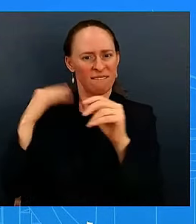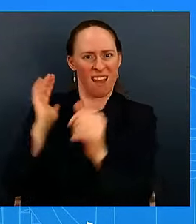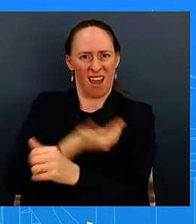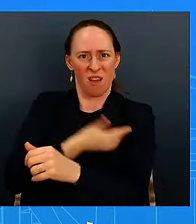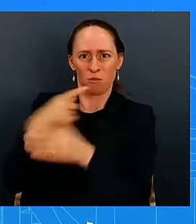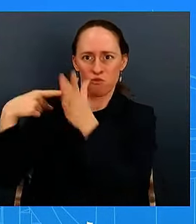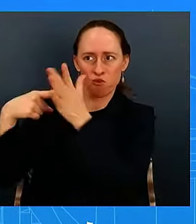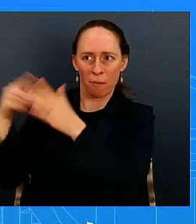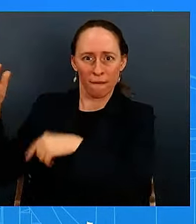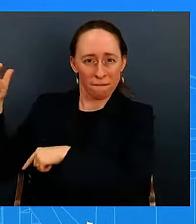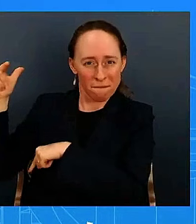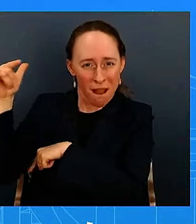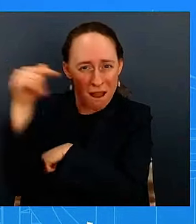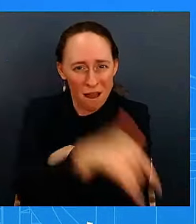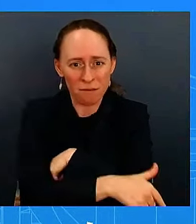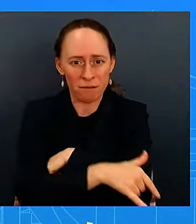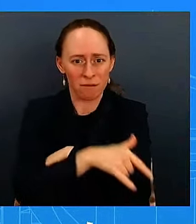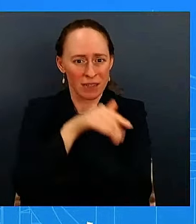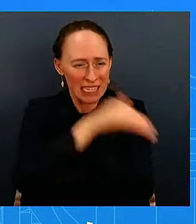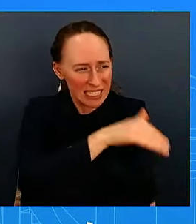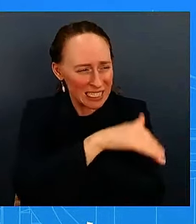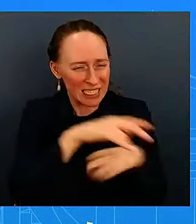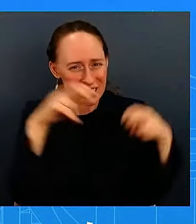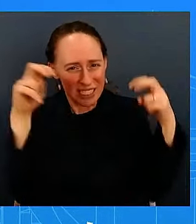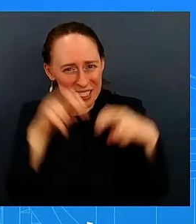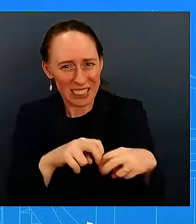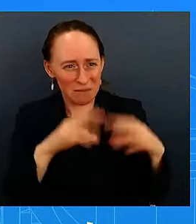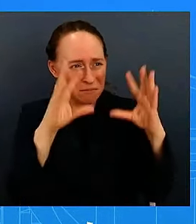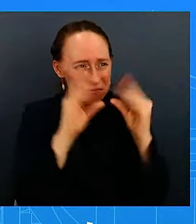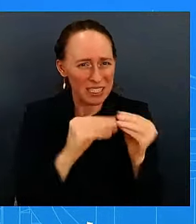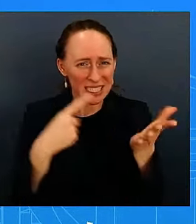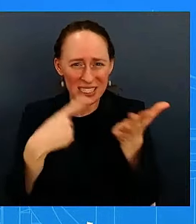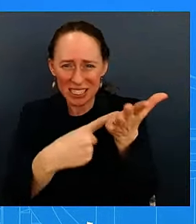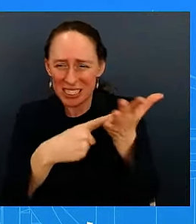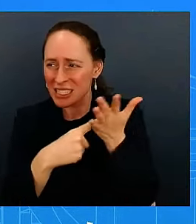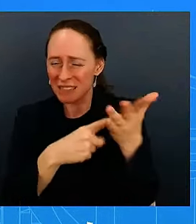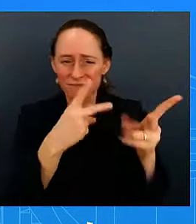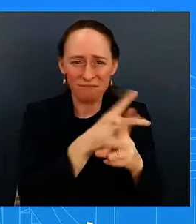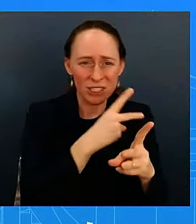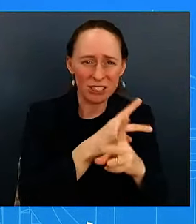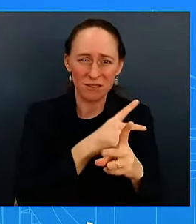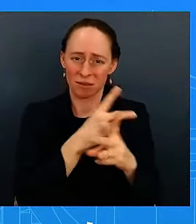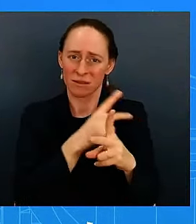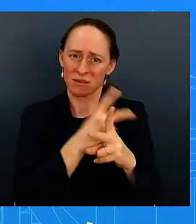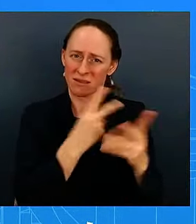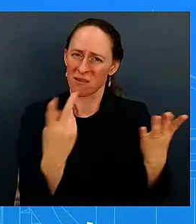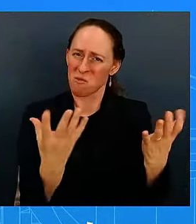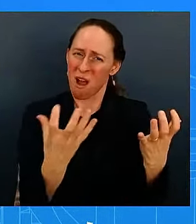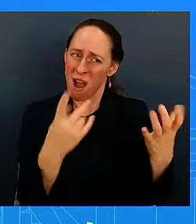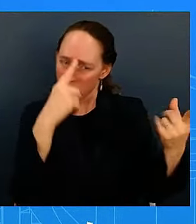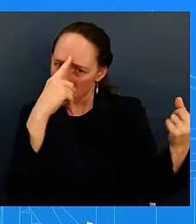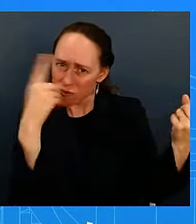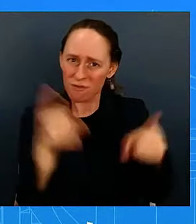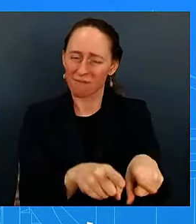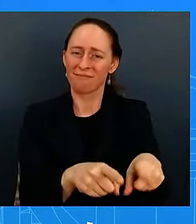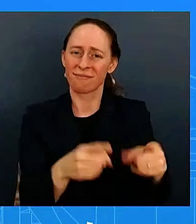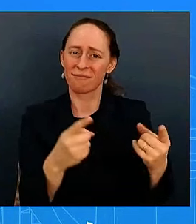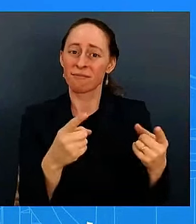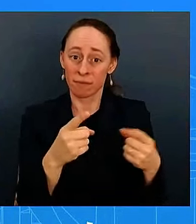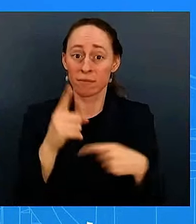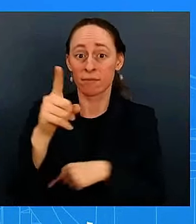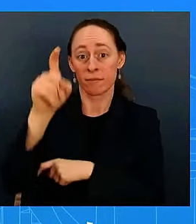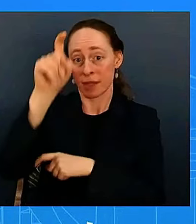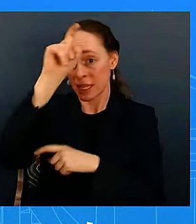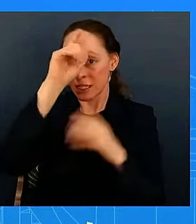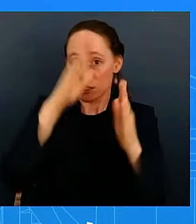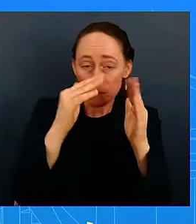continuing to have conversations about getting to a ceasefire deal we're continuing to work with egypt and qatar uh and obviously